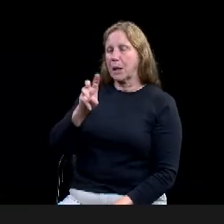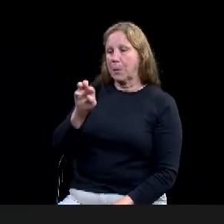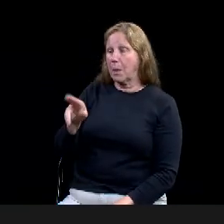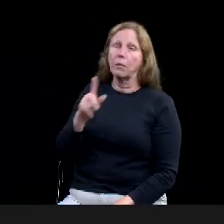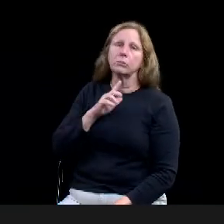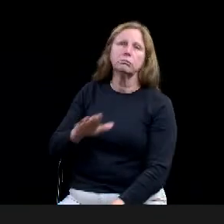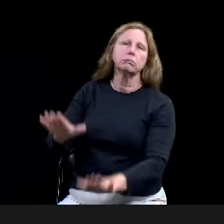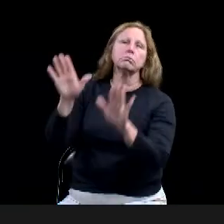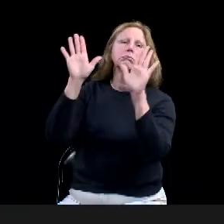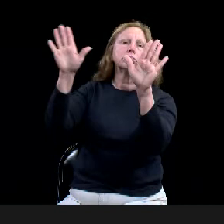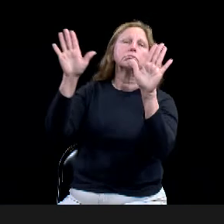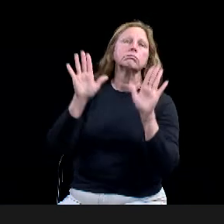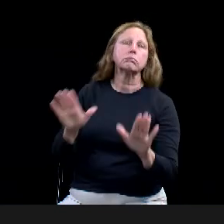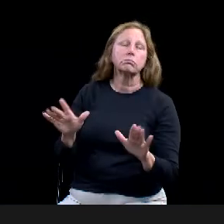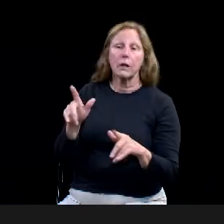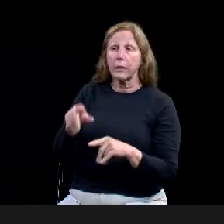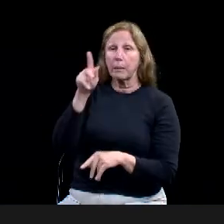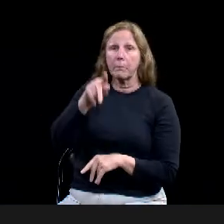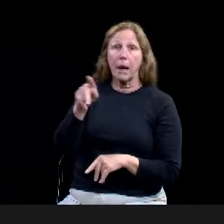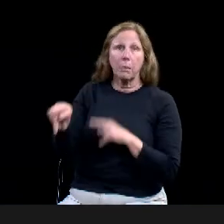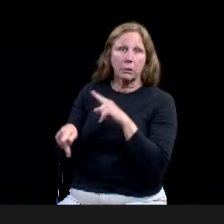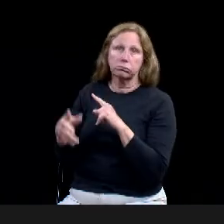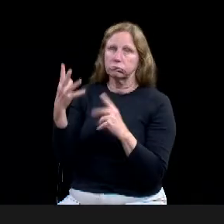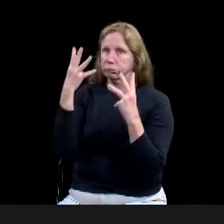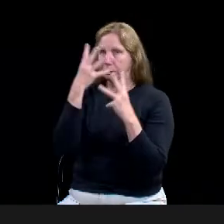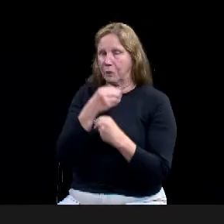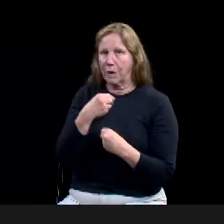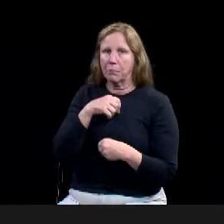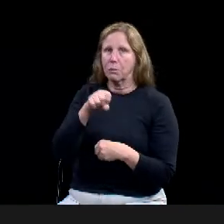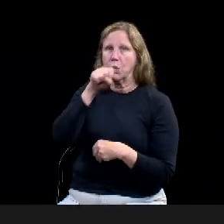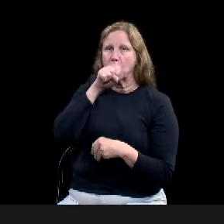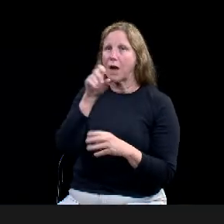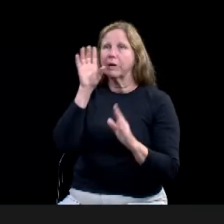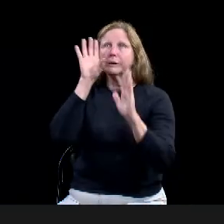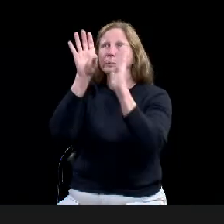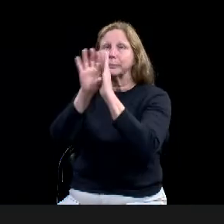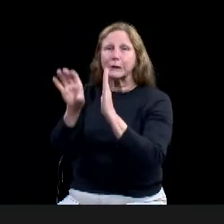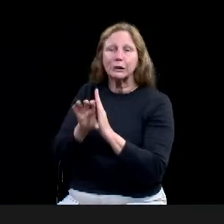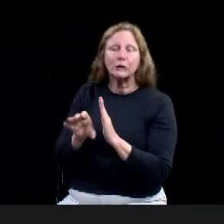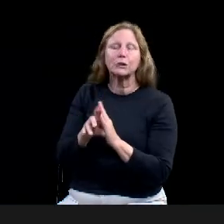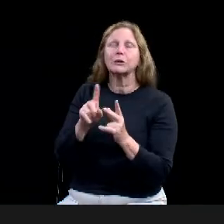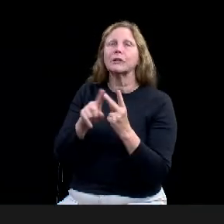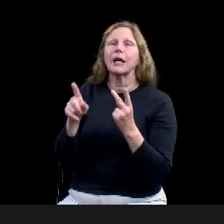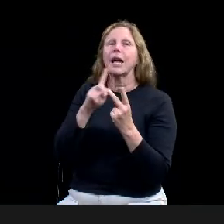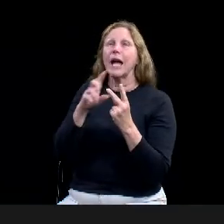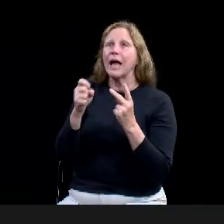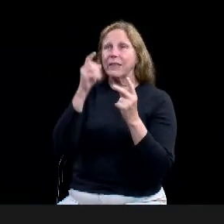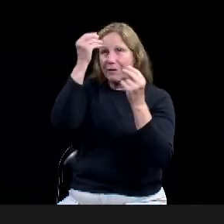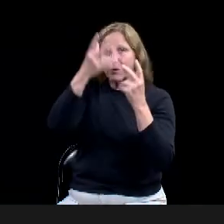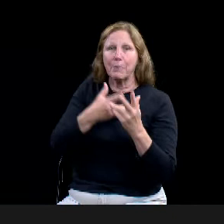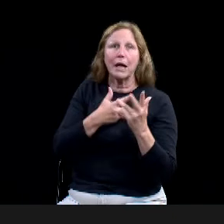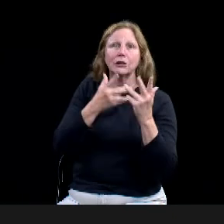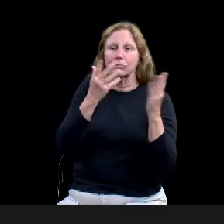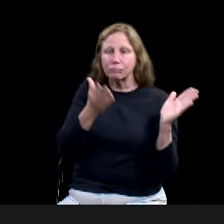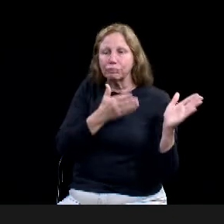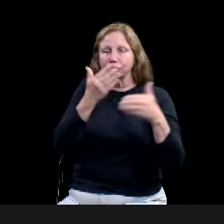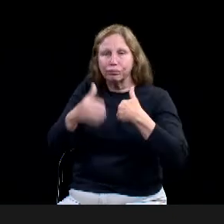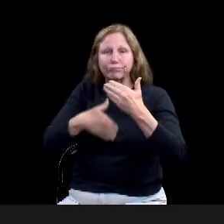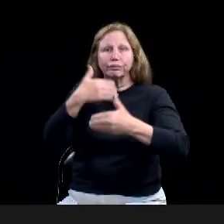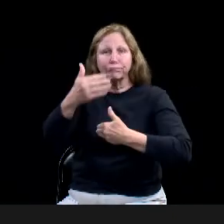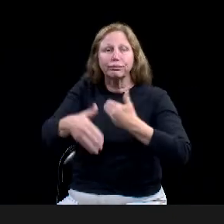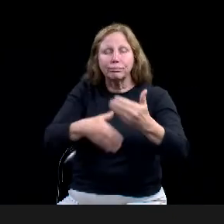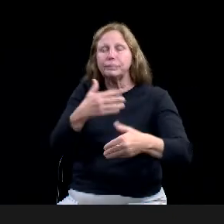of information is stunning. Um, I love this and love the just thoughtful consideration that you and Rolando took into